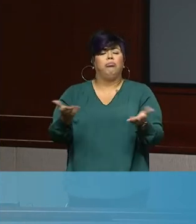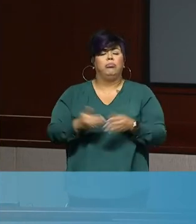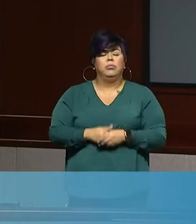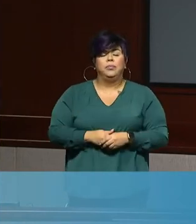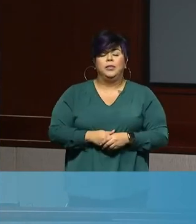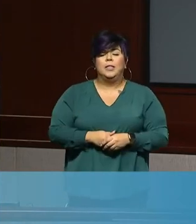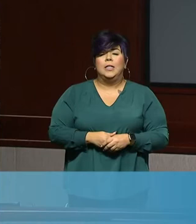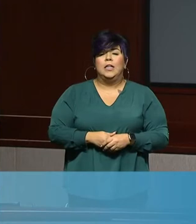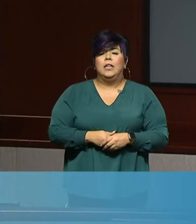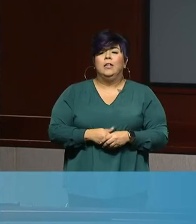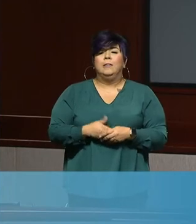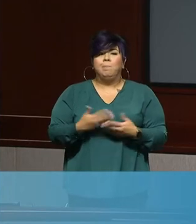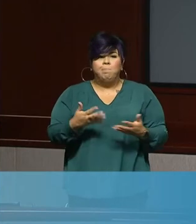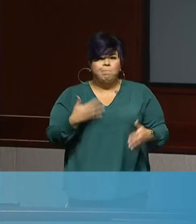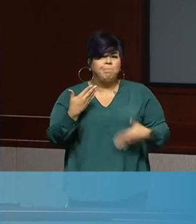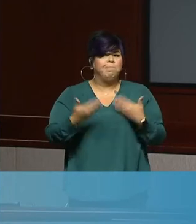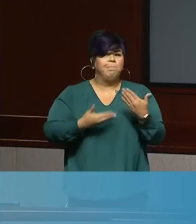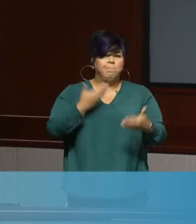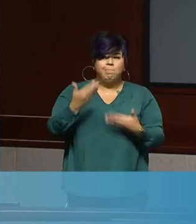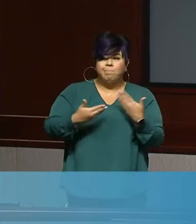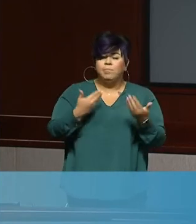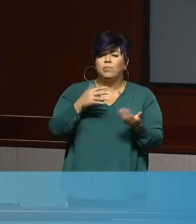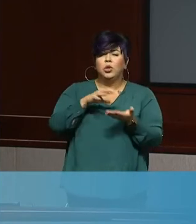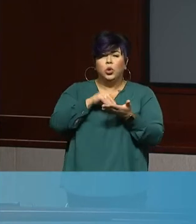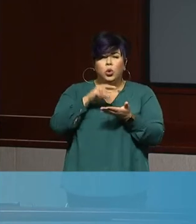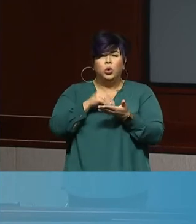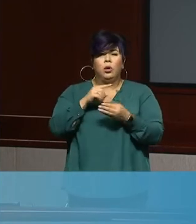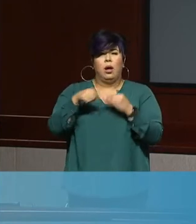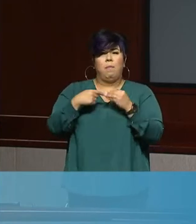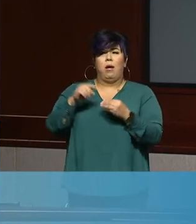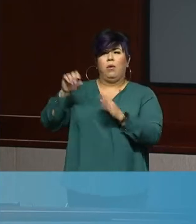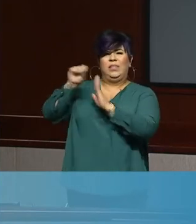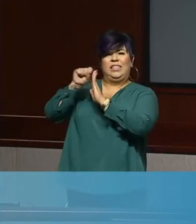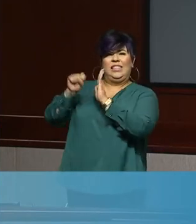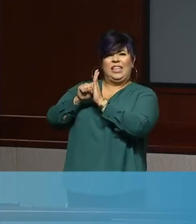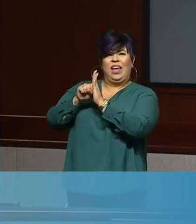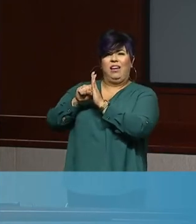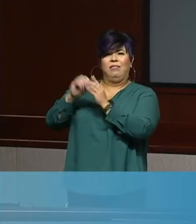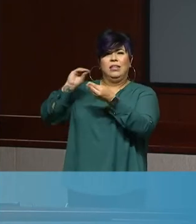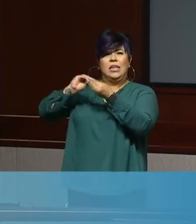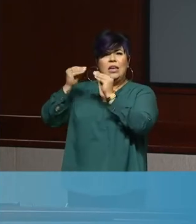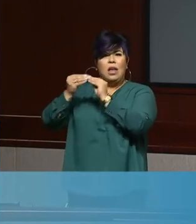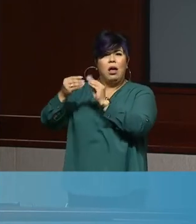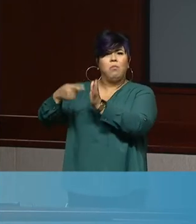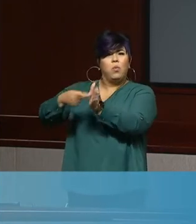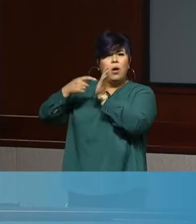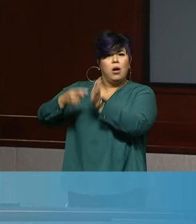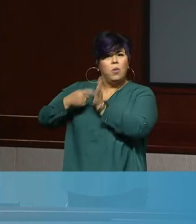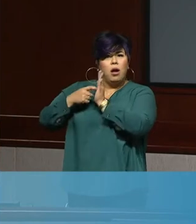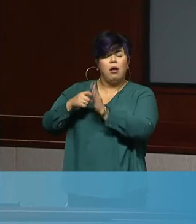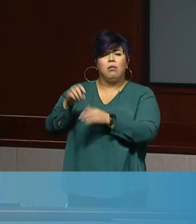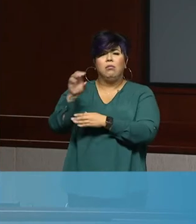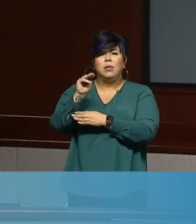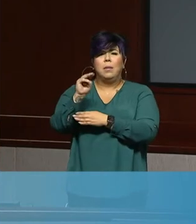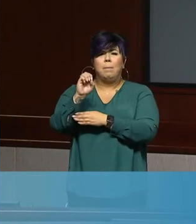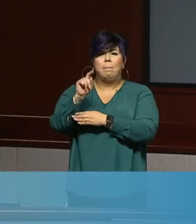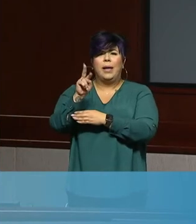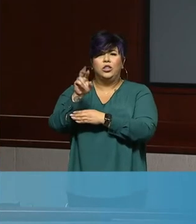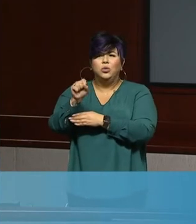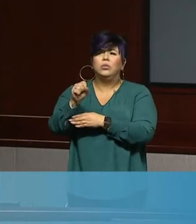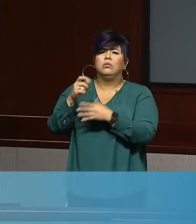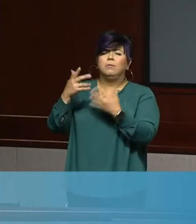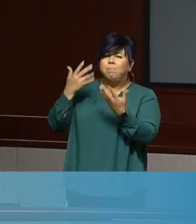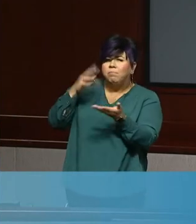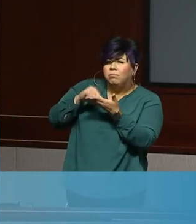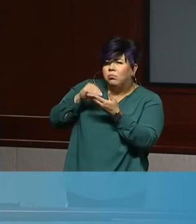As we've learned more about the metrics and so forth and how we're going to get back to normal, it